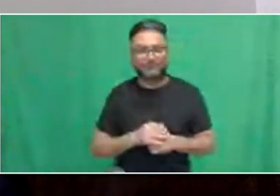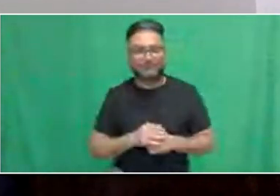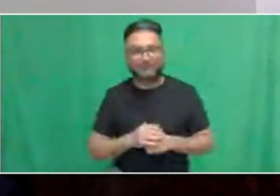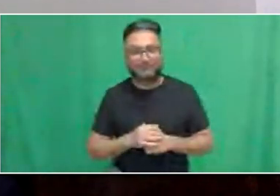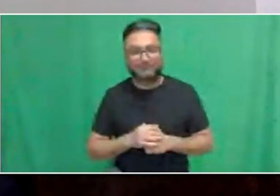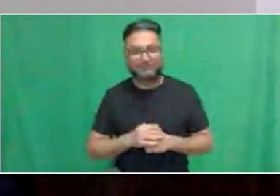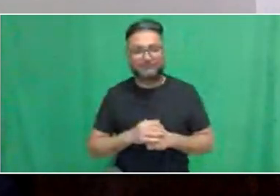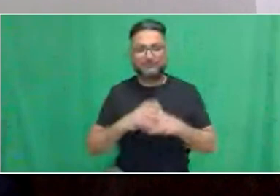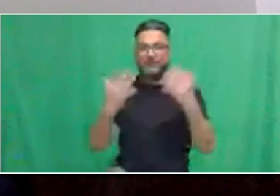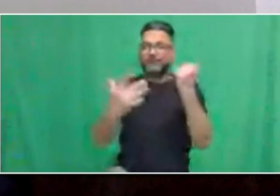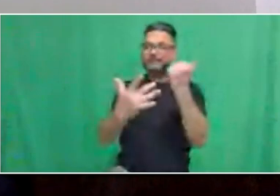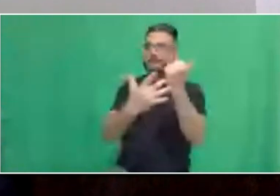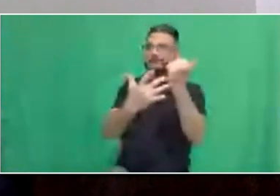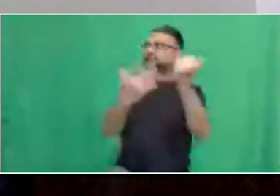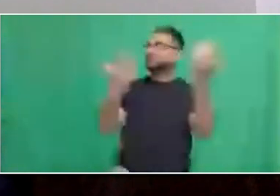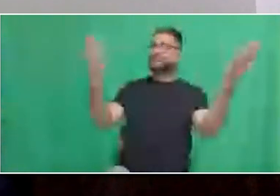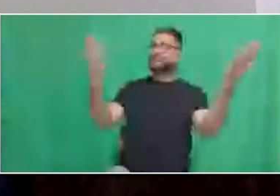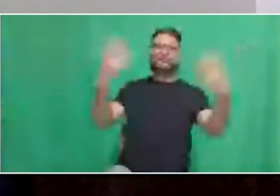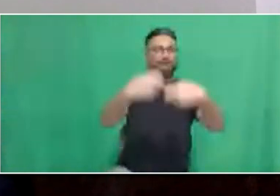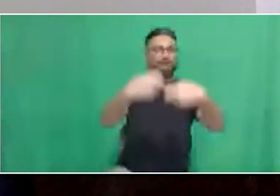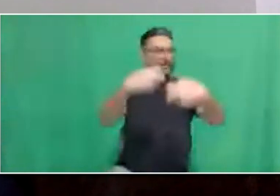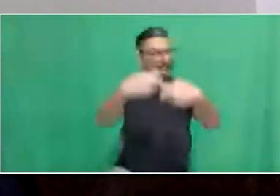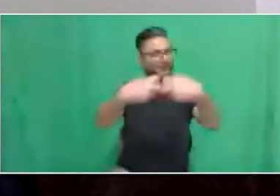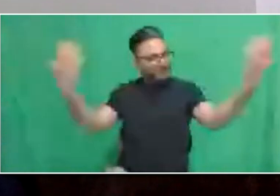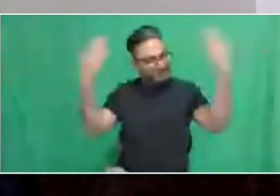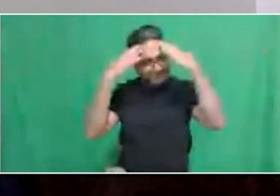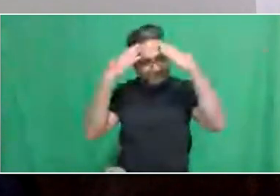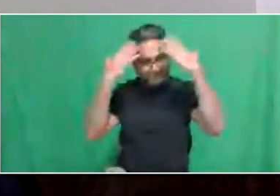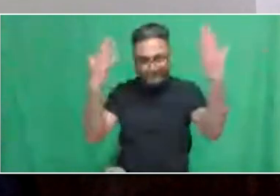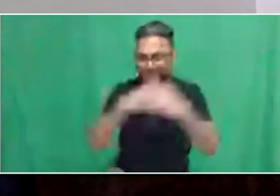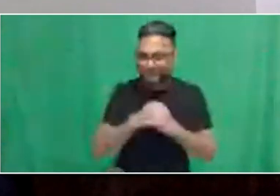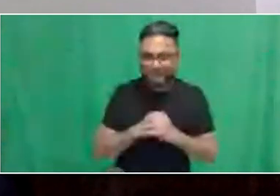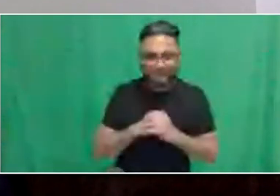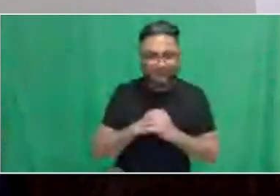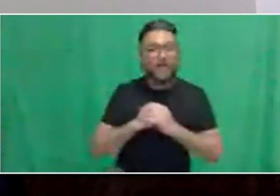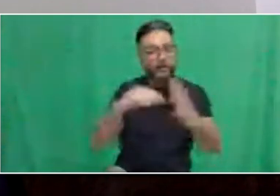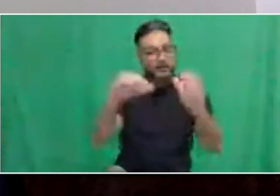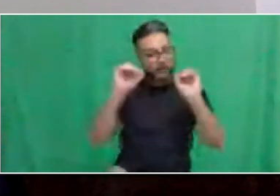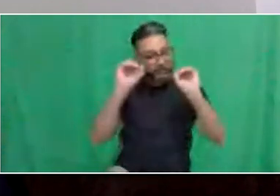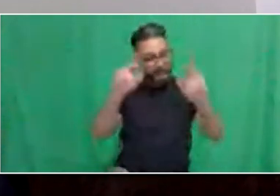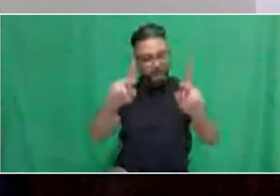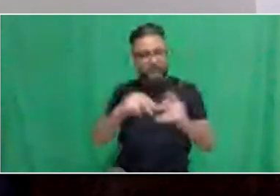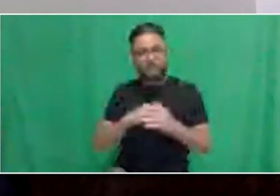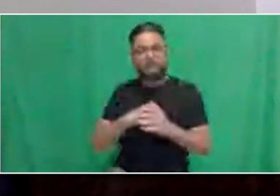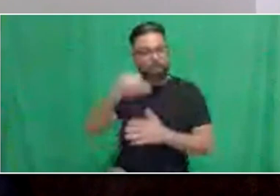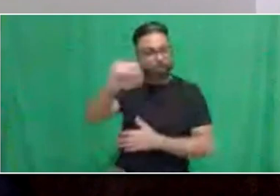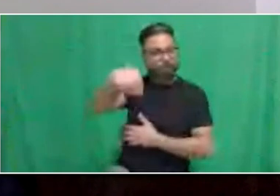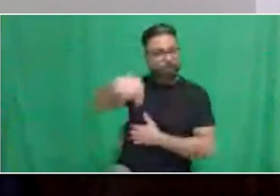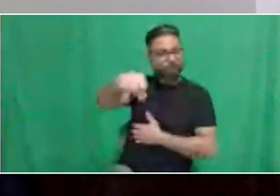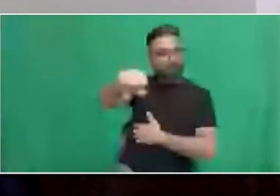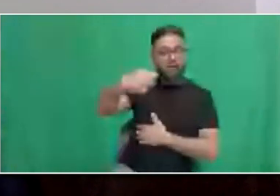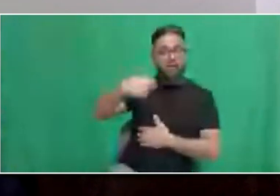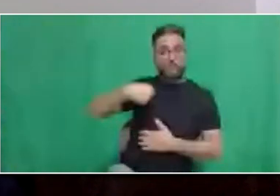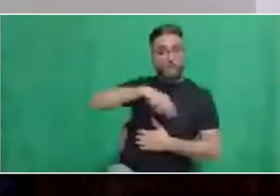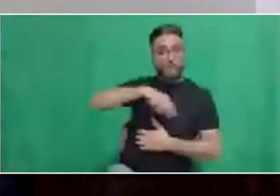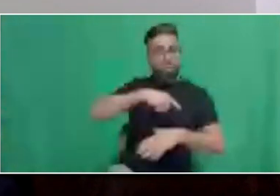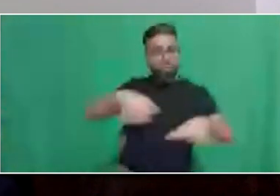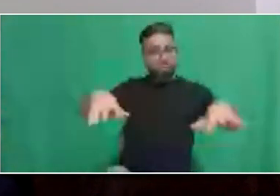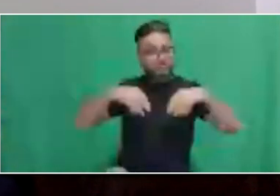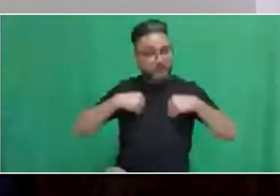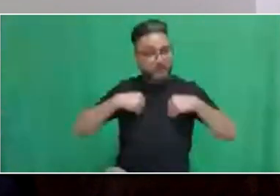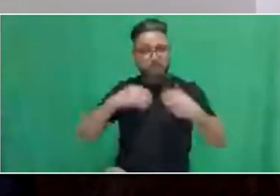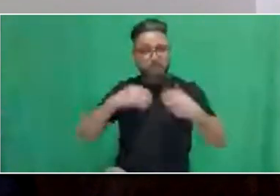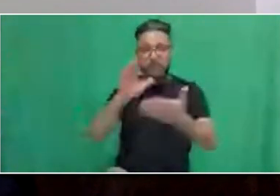TTC would accept an original Canadian Community College diploma, a minimum of two years on a full-time program or a